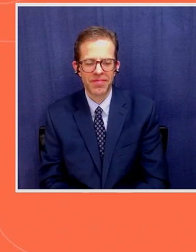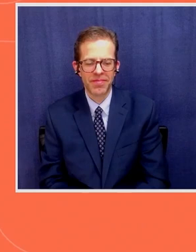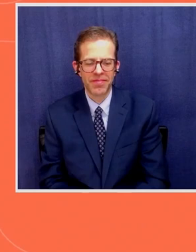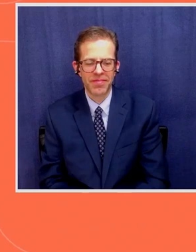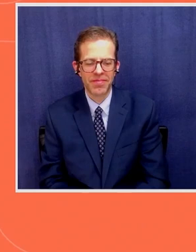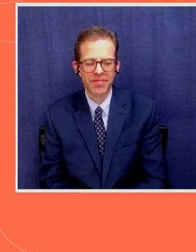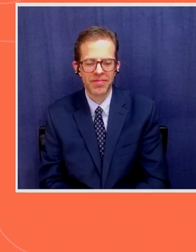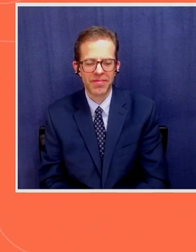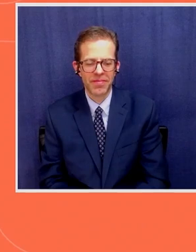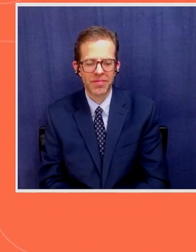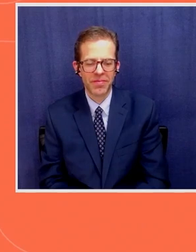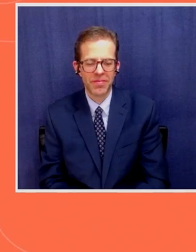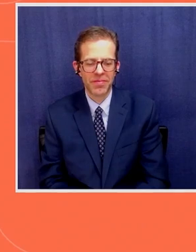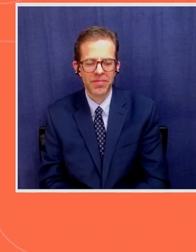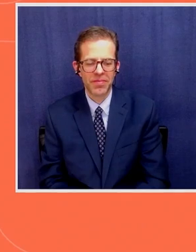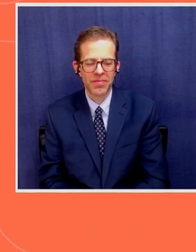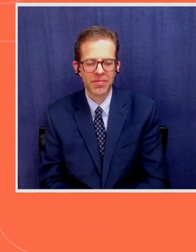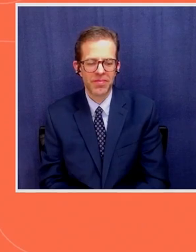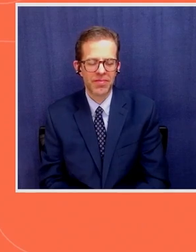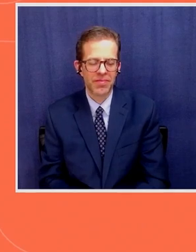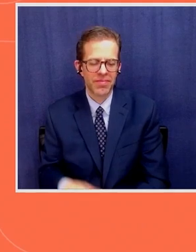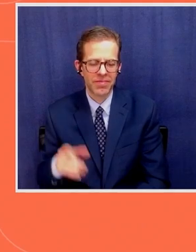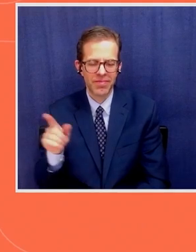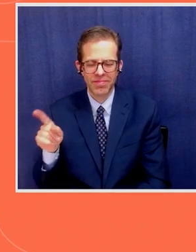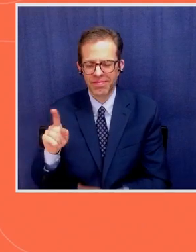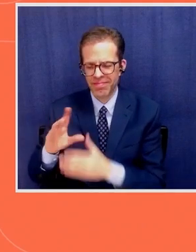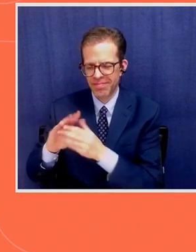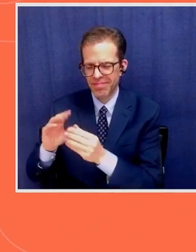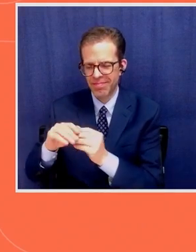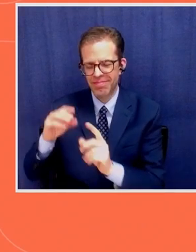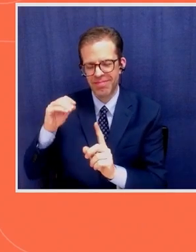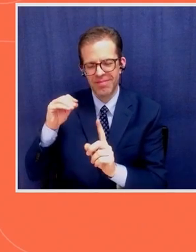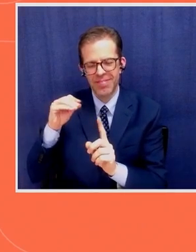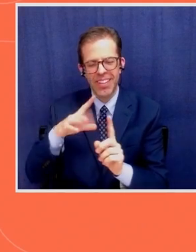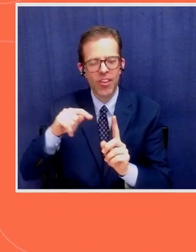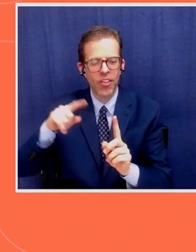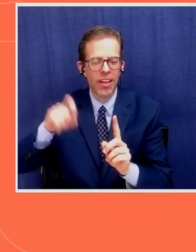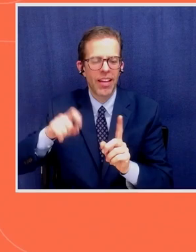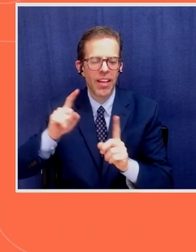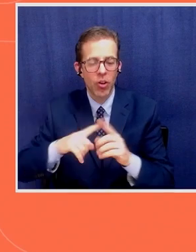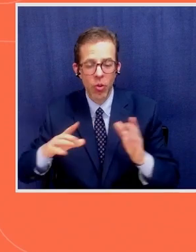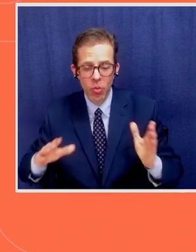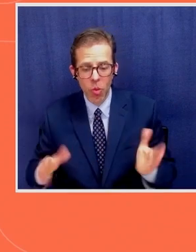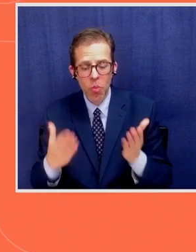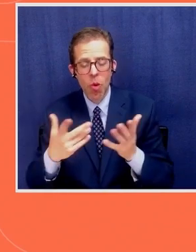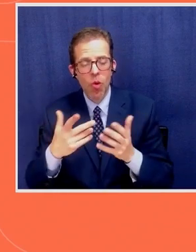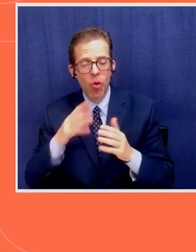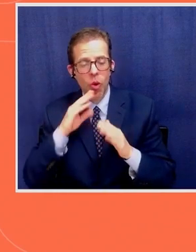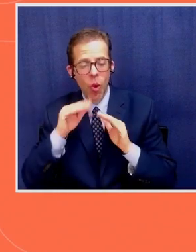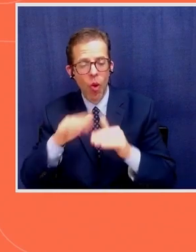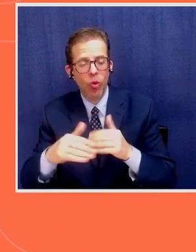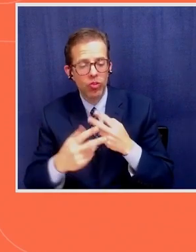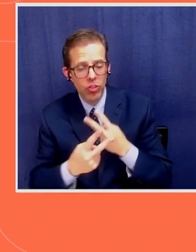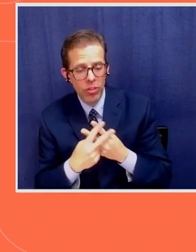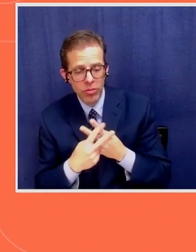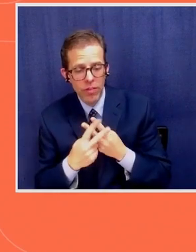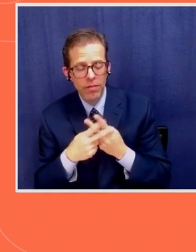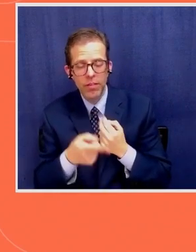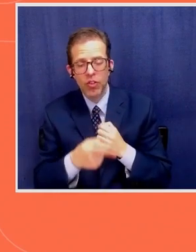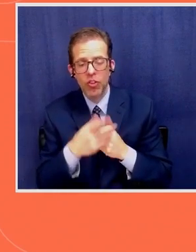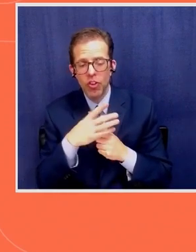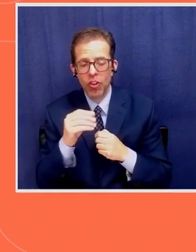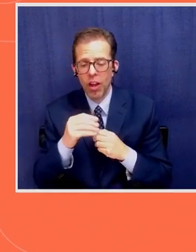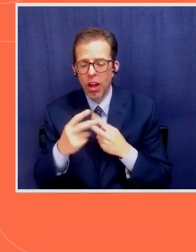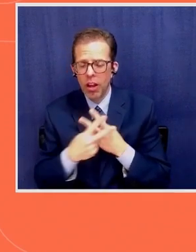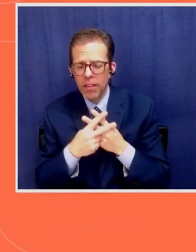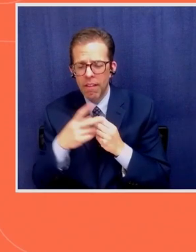The panel highlighted the need to promote ocean conservation and the conservation of coastal and ocean